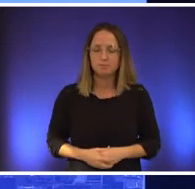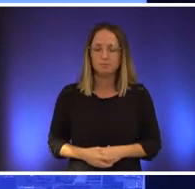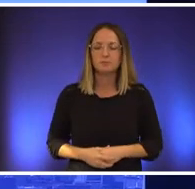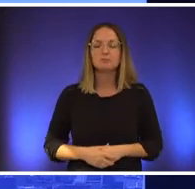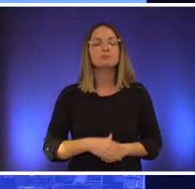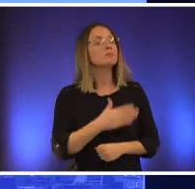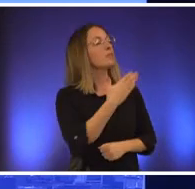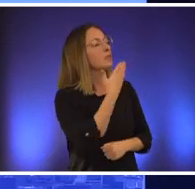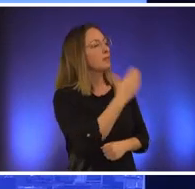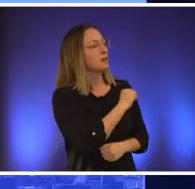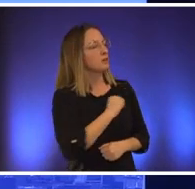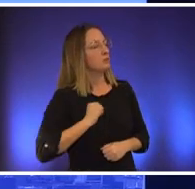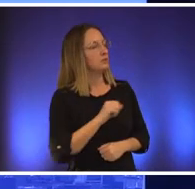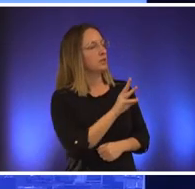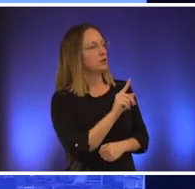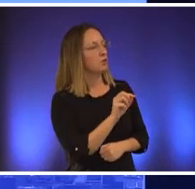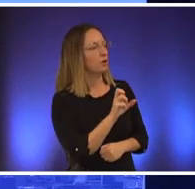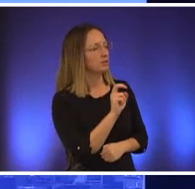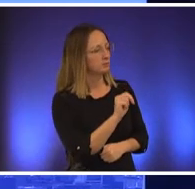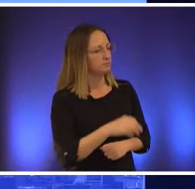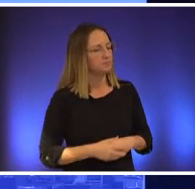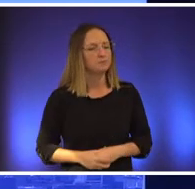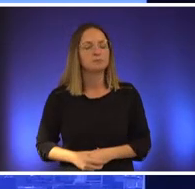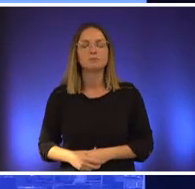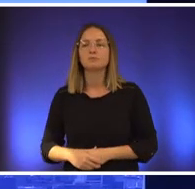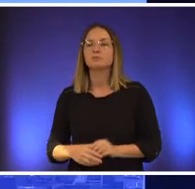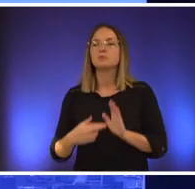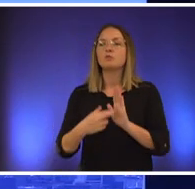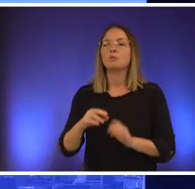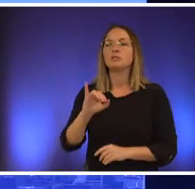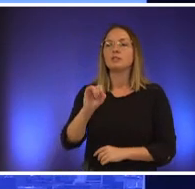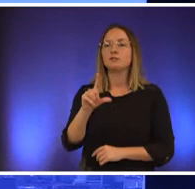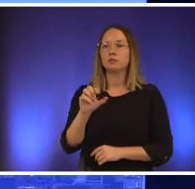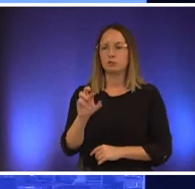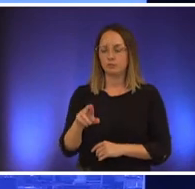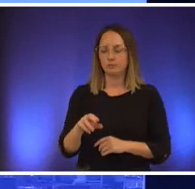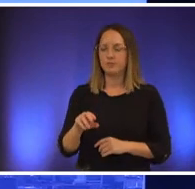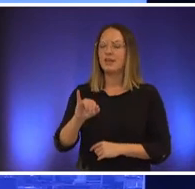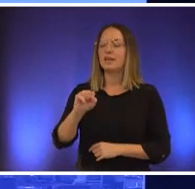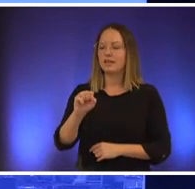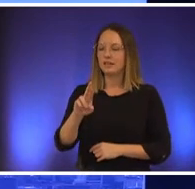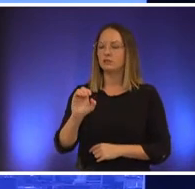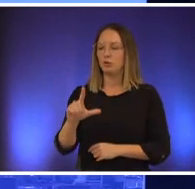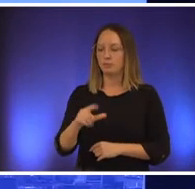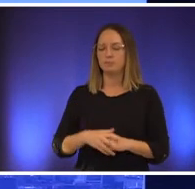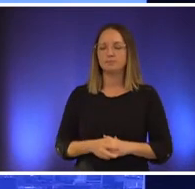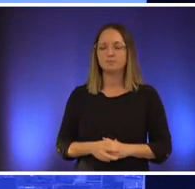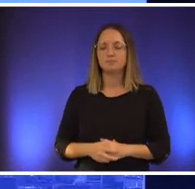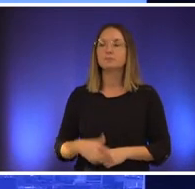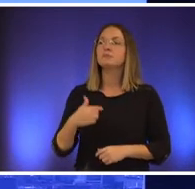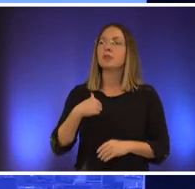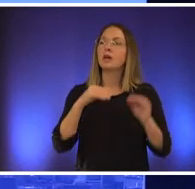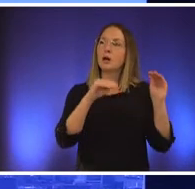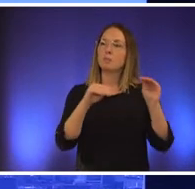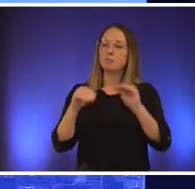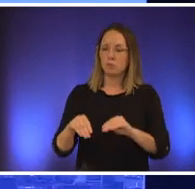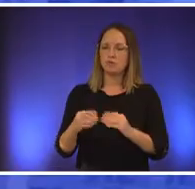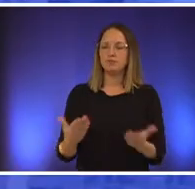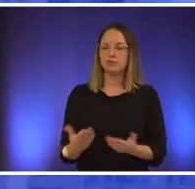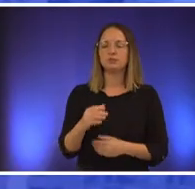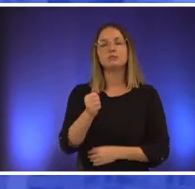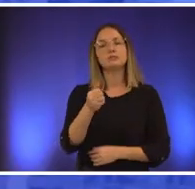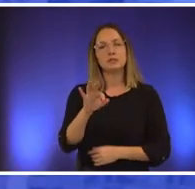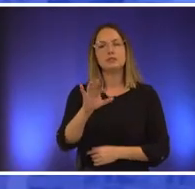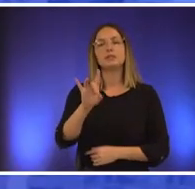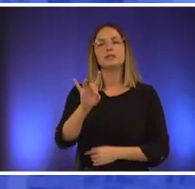when when i came when i came here in 1982 i could not have imagined that